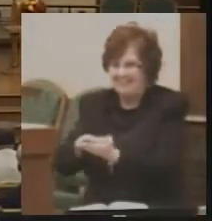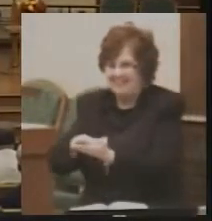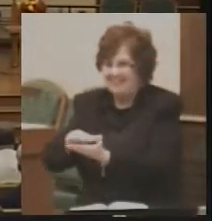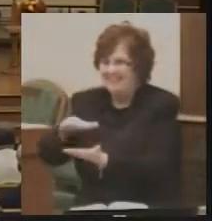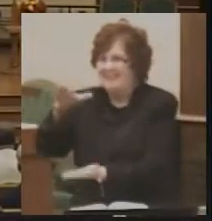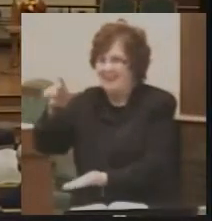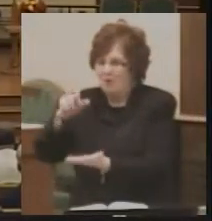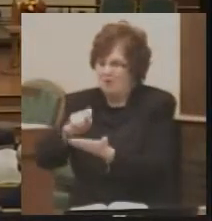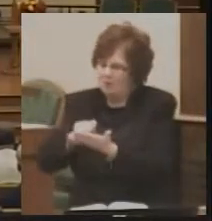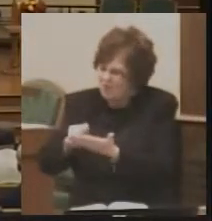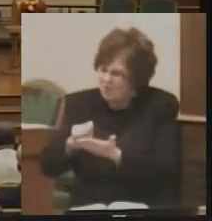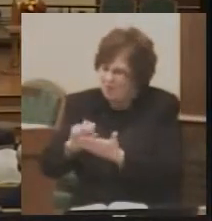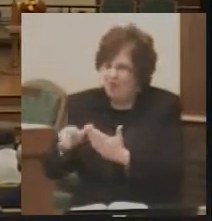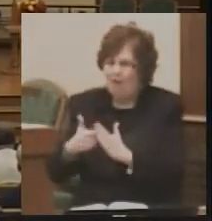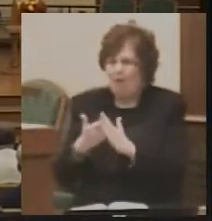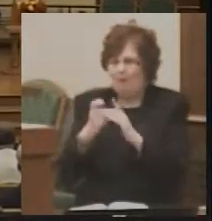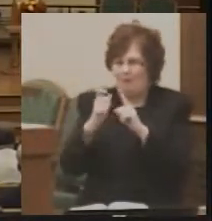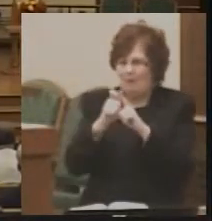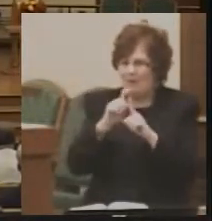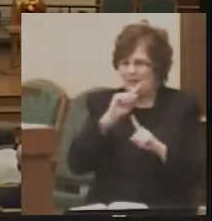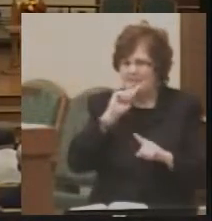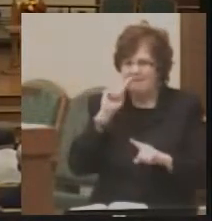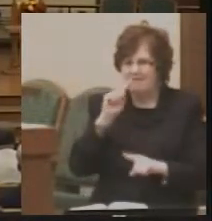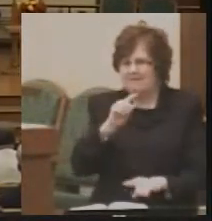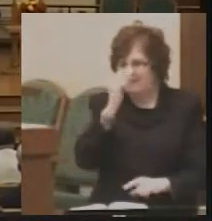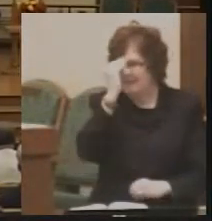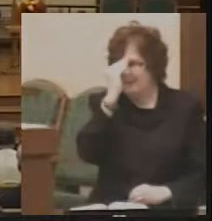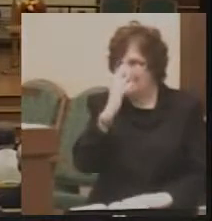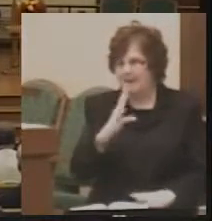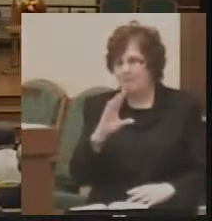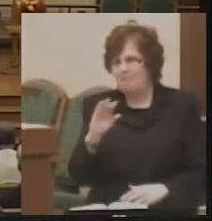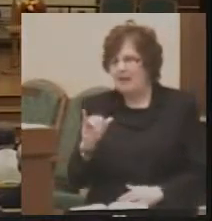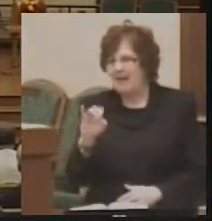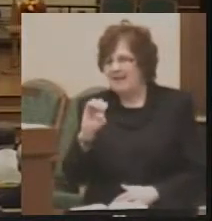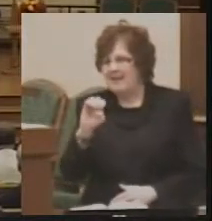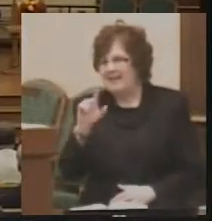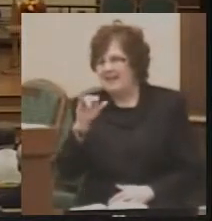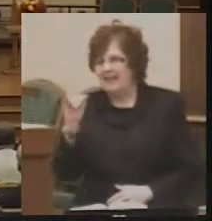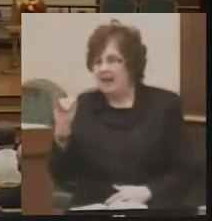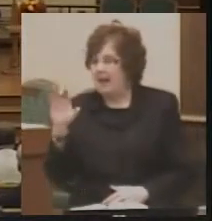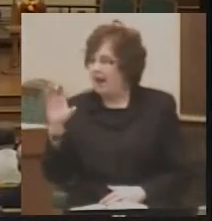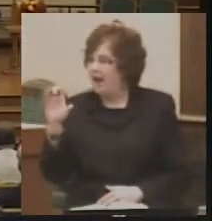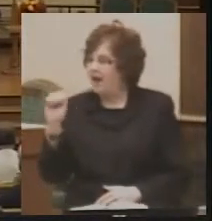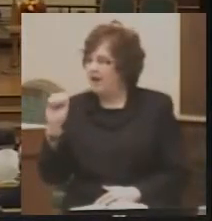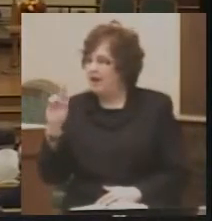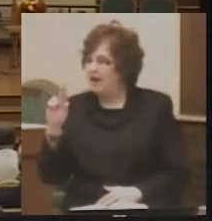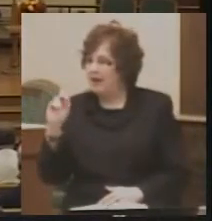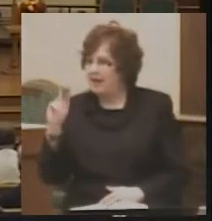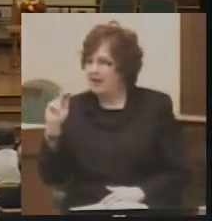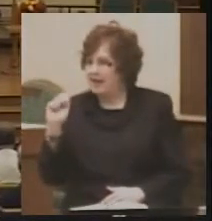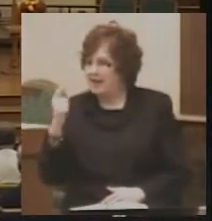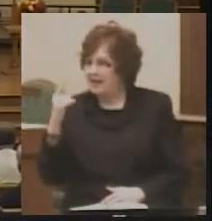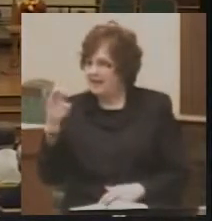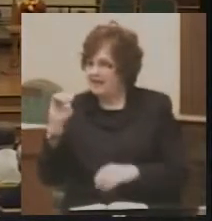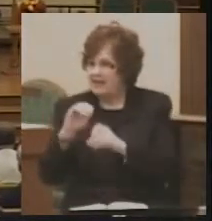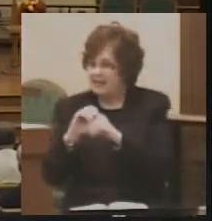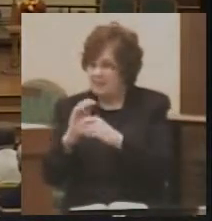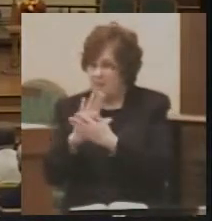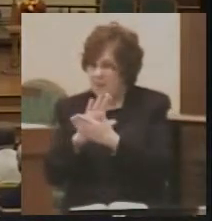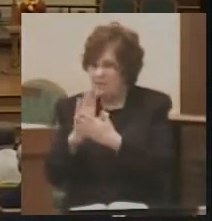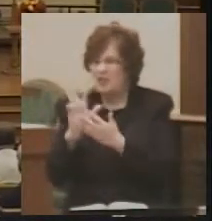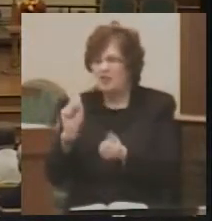words dictated to him by Eli? Carnegie in the movie may have been able to destroy a book.